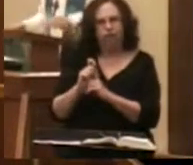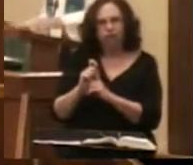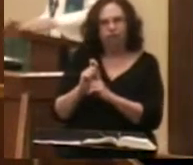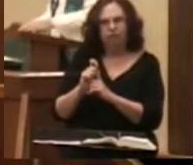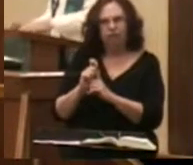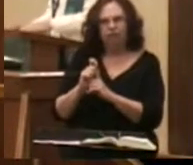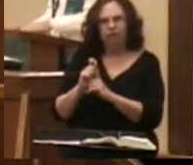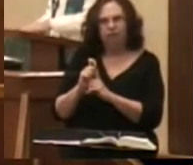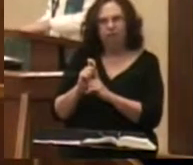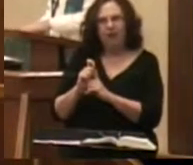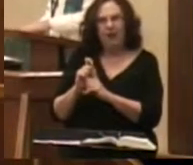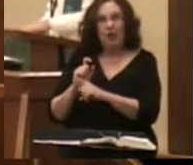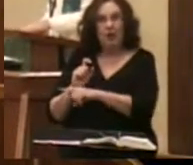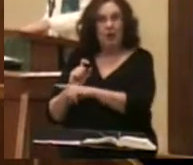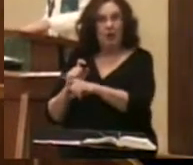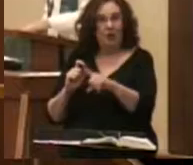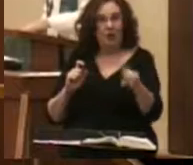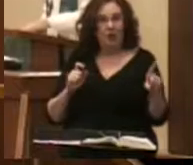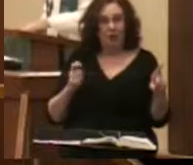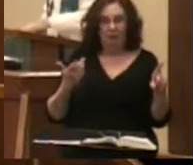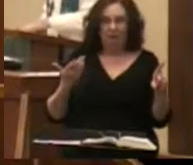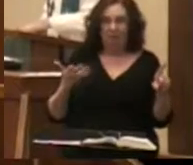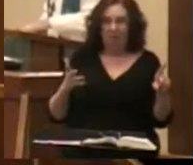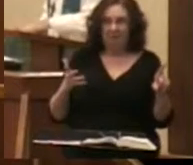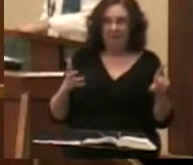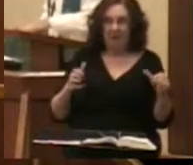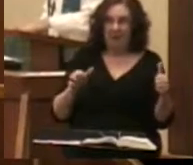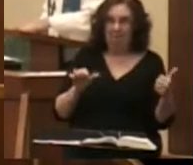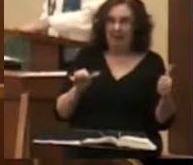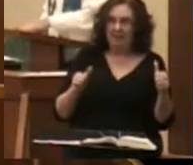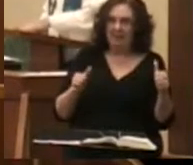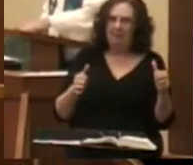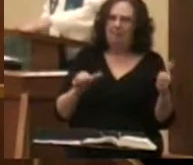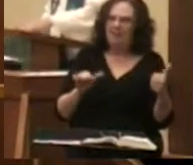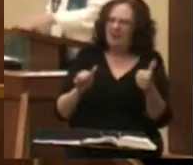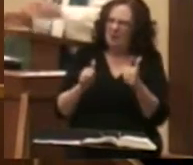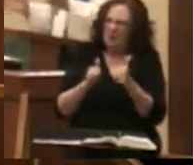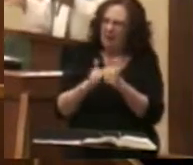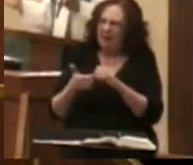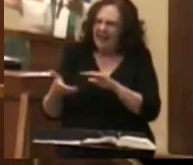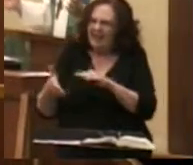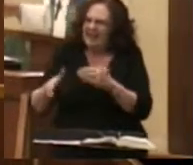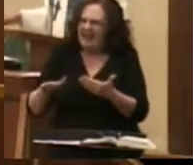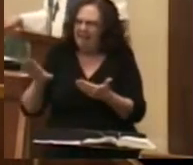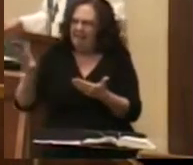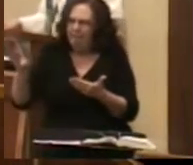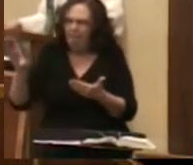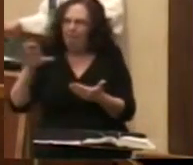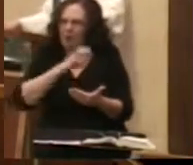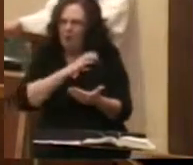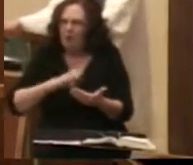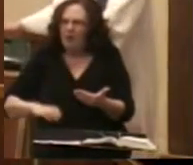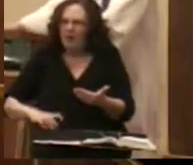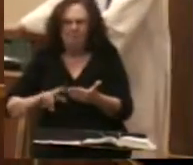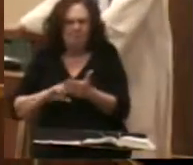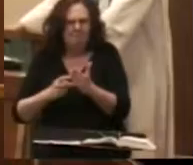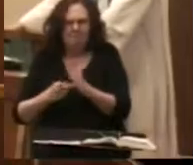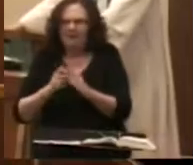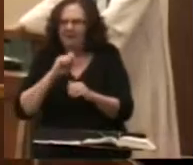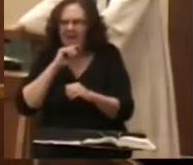it is that you who are baptized have been baptized into the death of Christ so there is nothing that can hurt you now